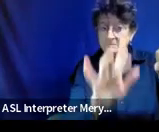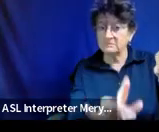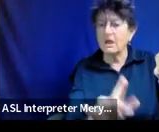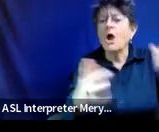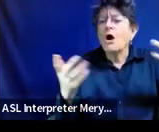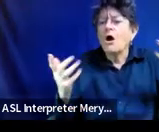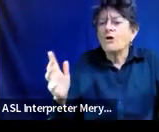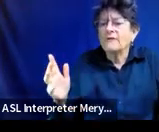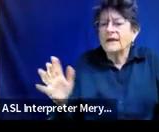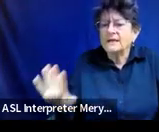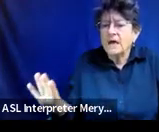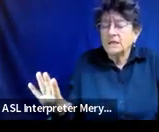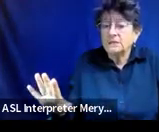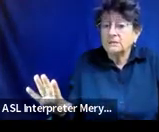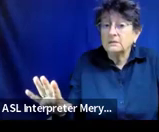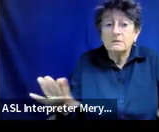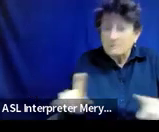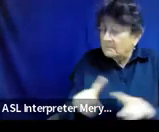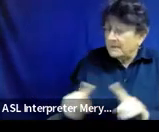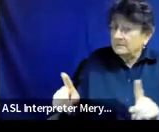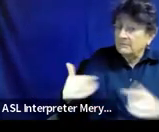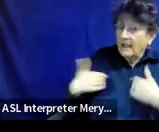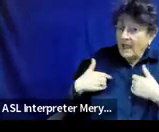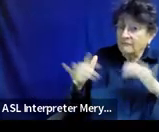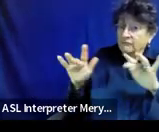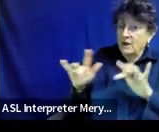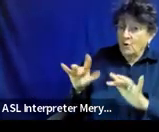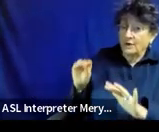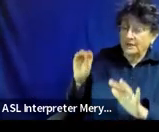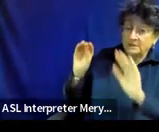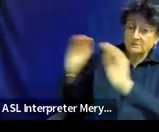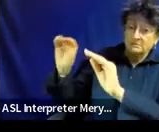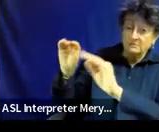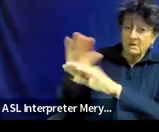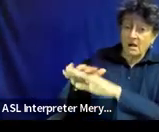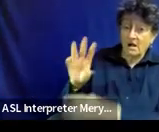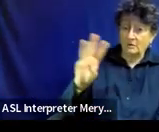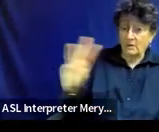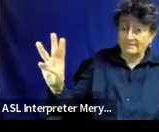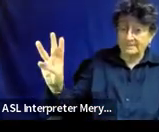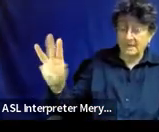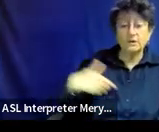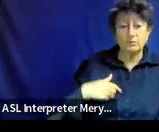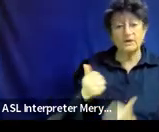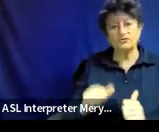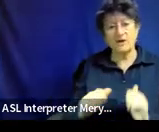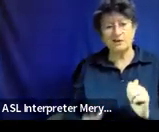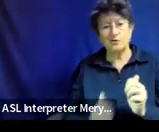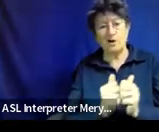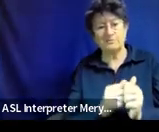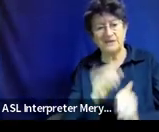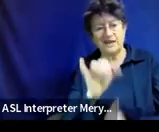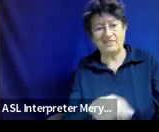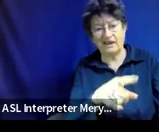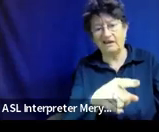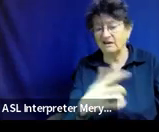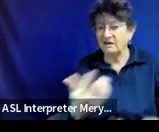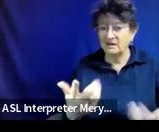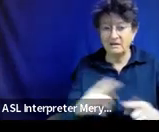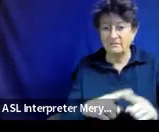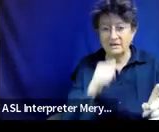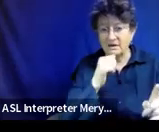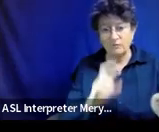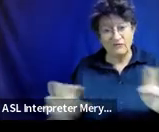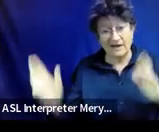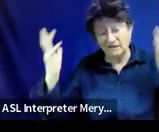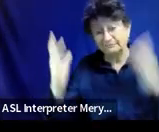recordings aren't up on our website yet. So as we get them up, we do try to update this, but they're just not quite ready.